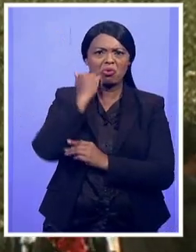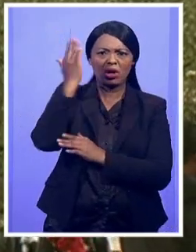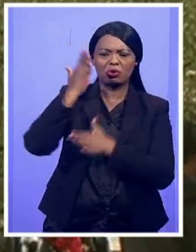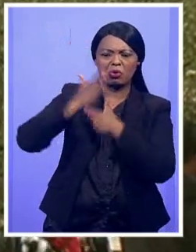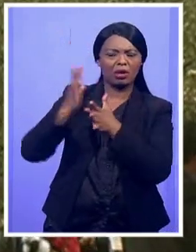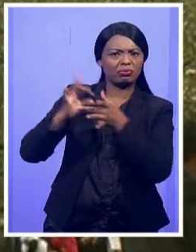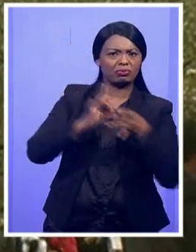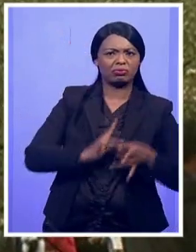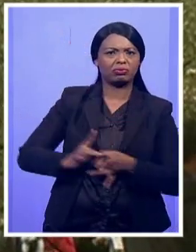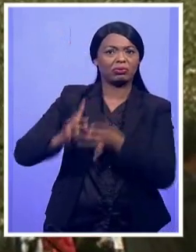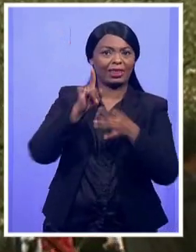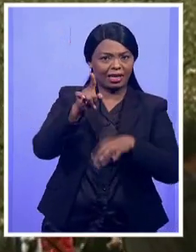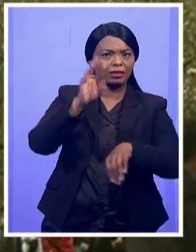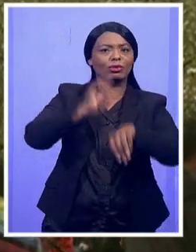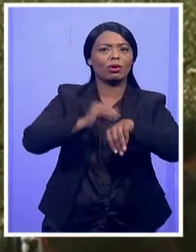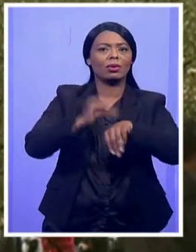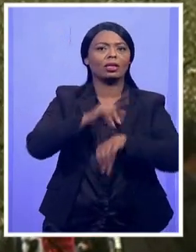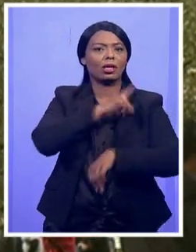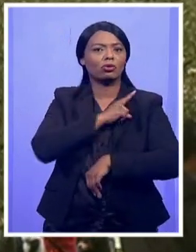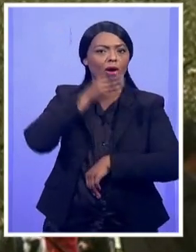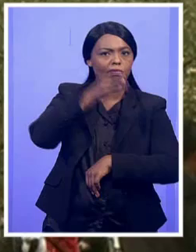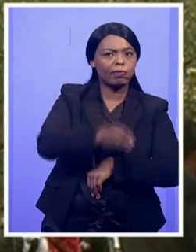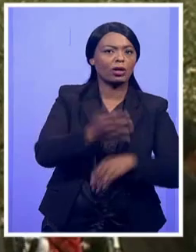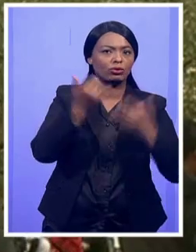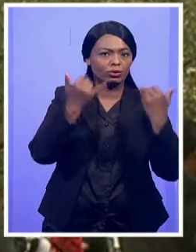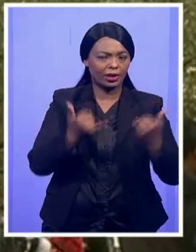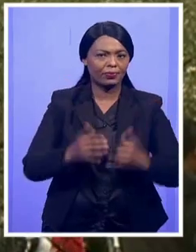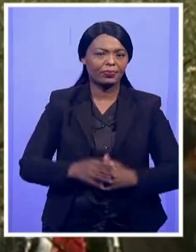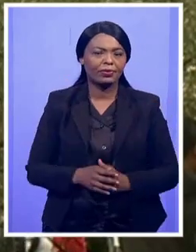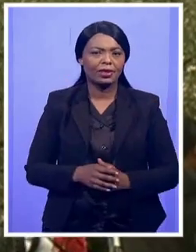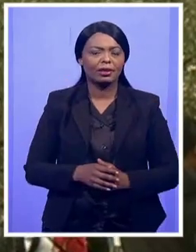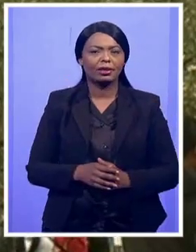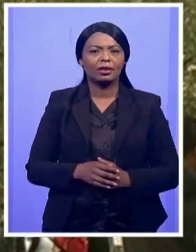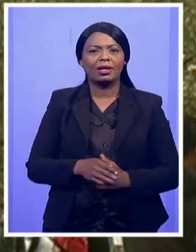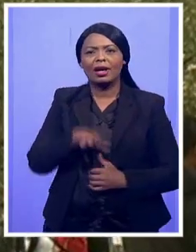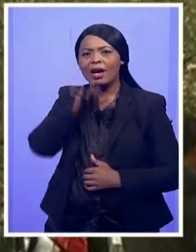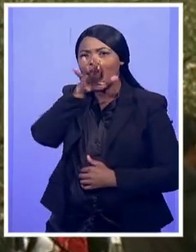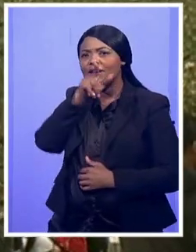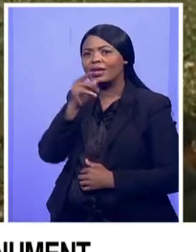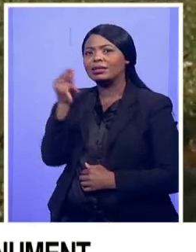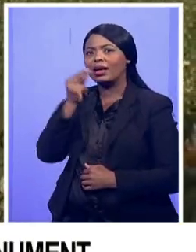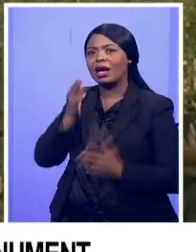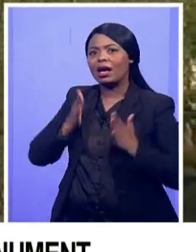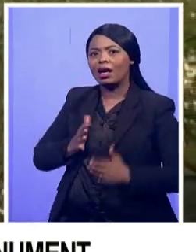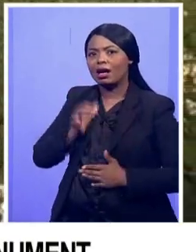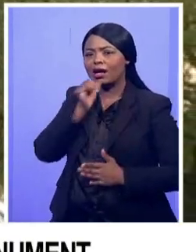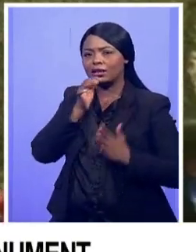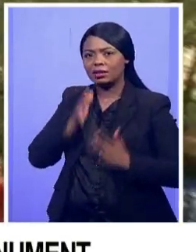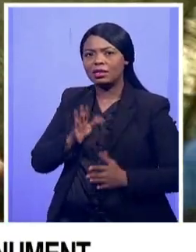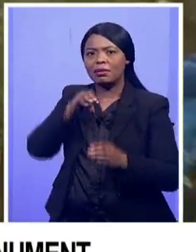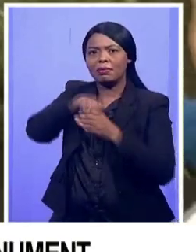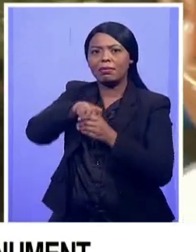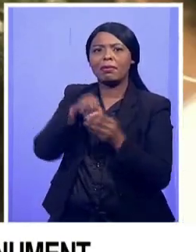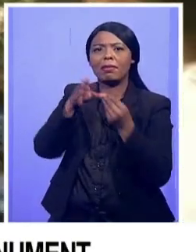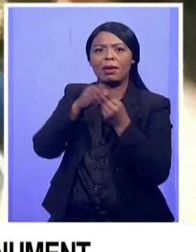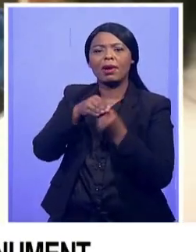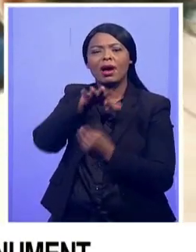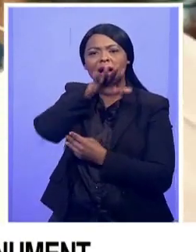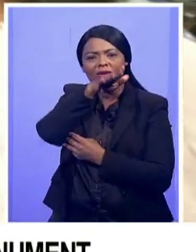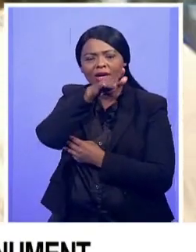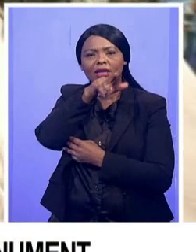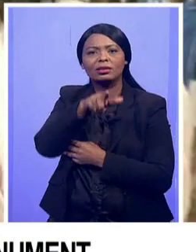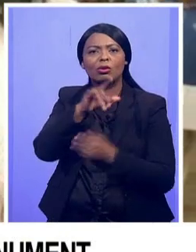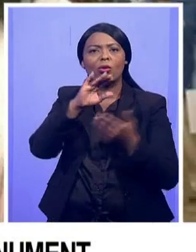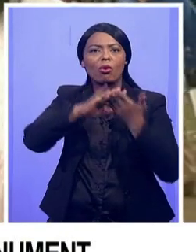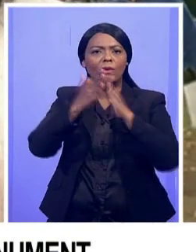is where the problem comes in, that is why we are here today. So, as an Afrikaans artist, as a member of the Afrikaans community, and even when we